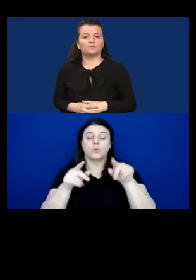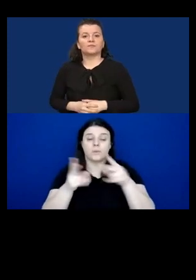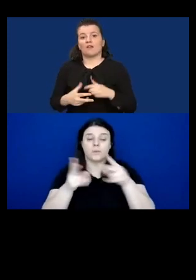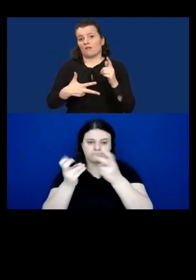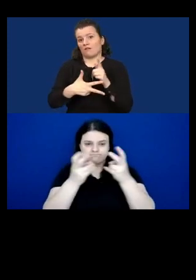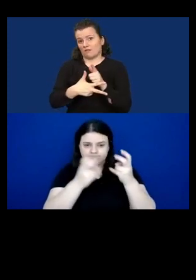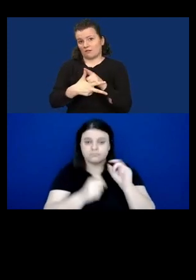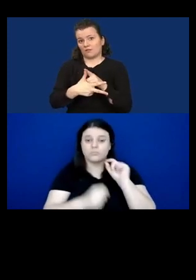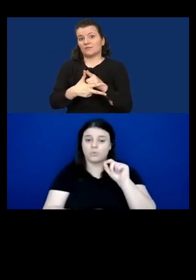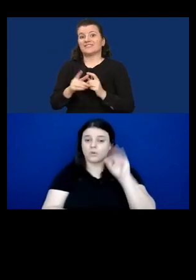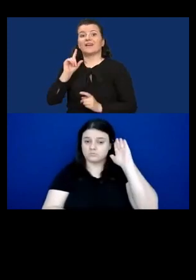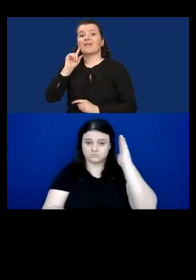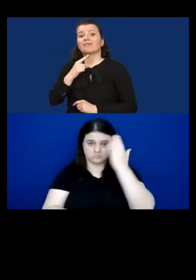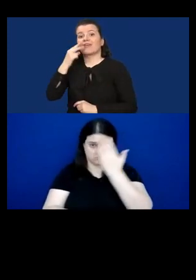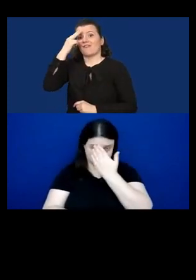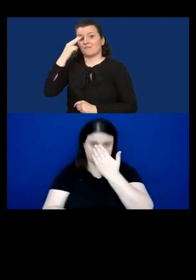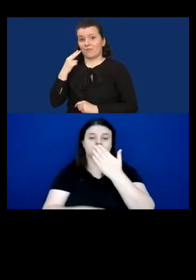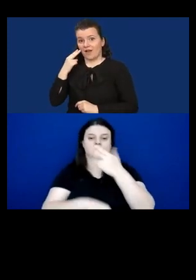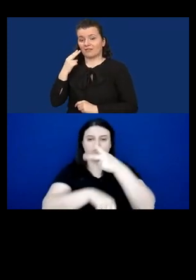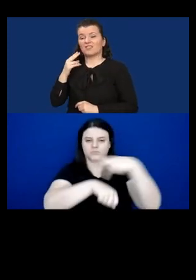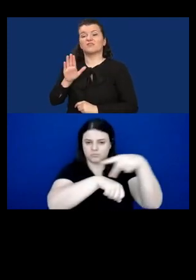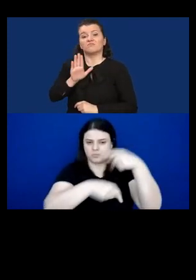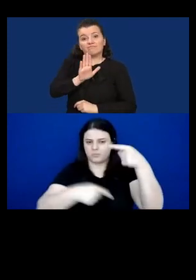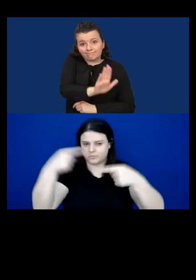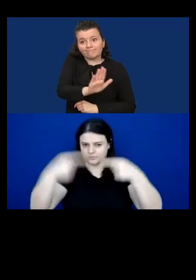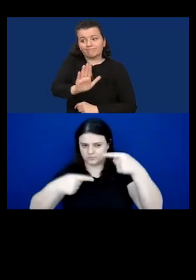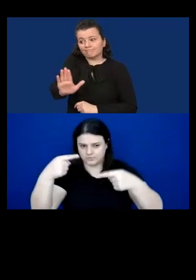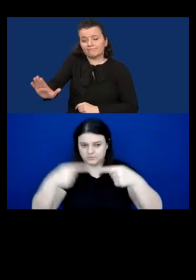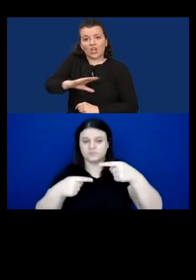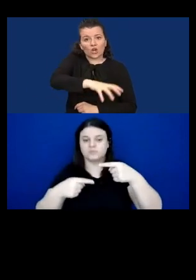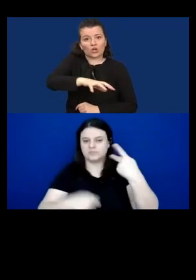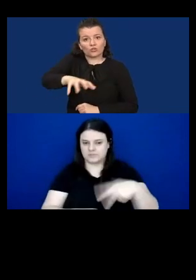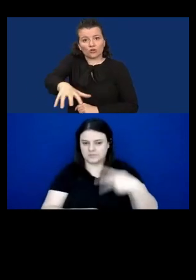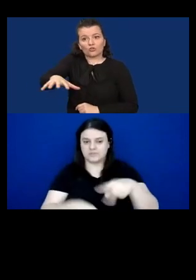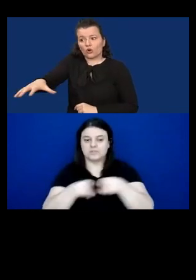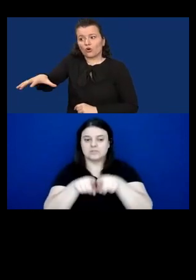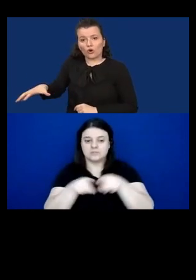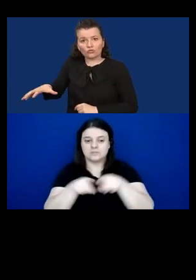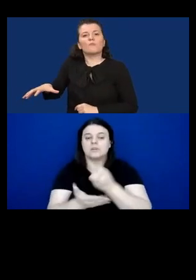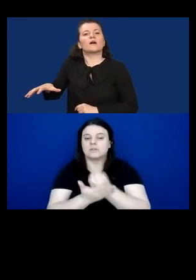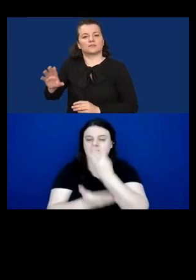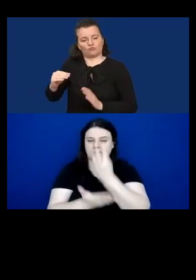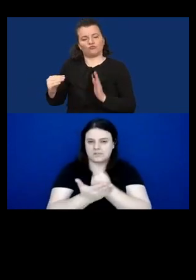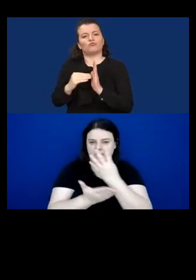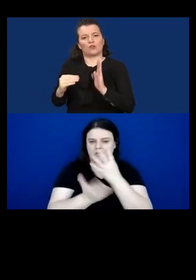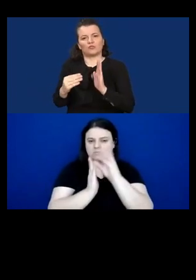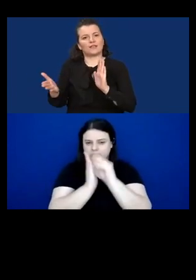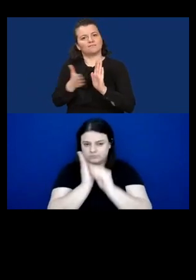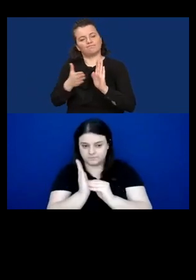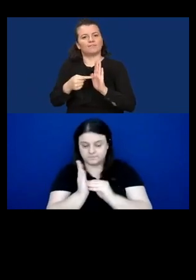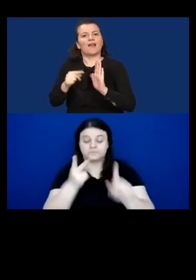of deafblindness in national policy and official data collection activities. Secondly,